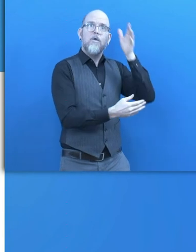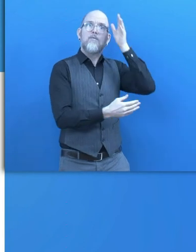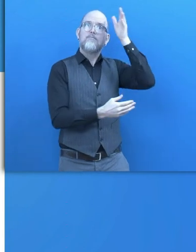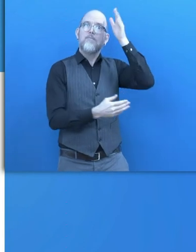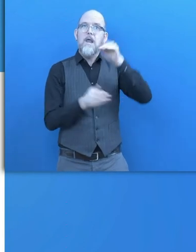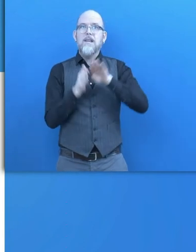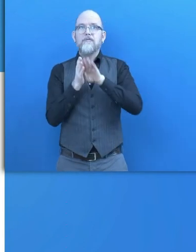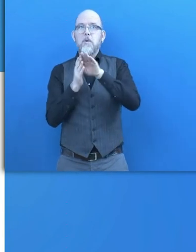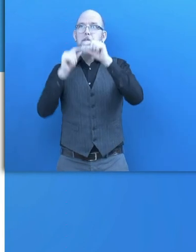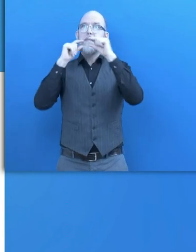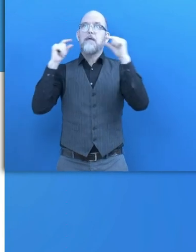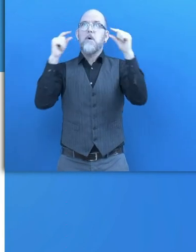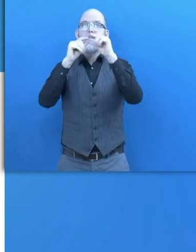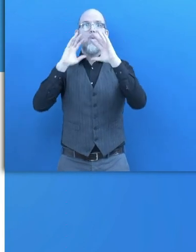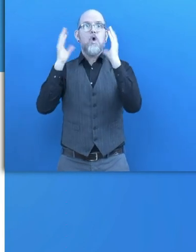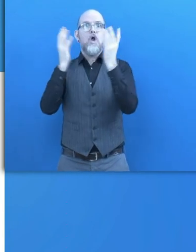portal.